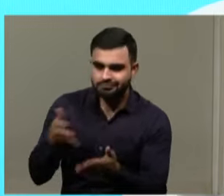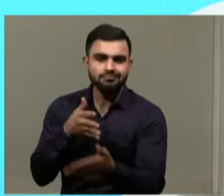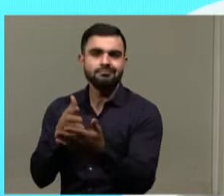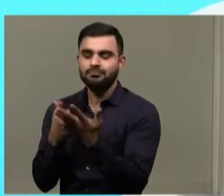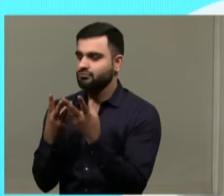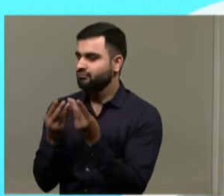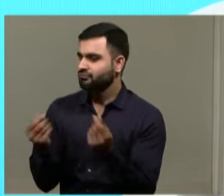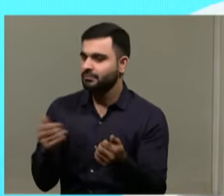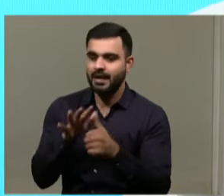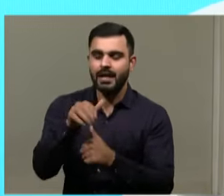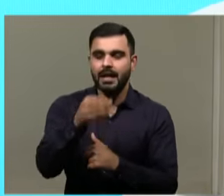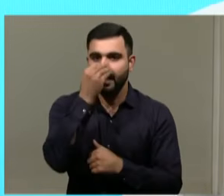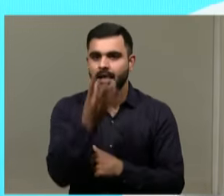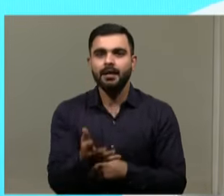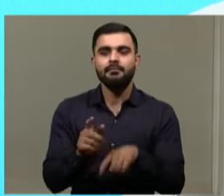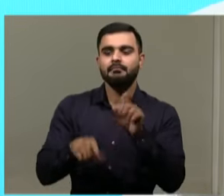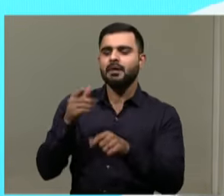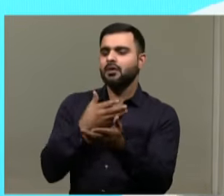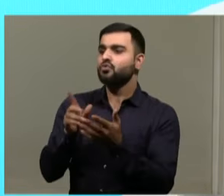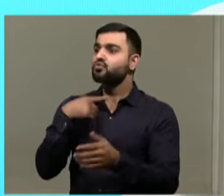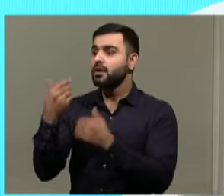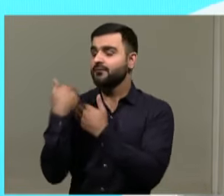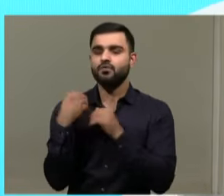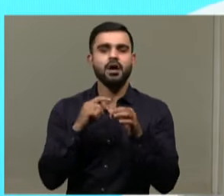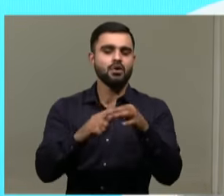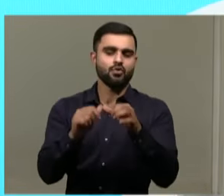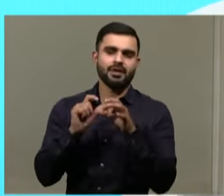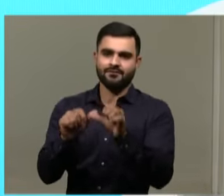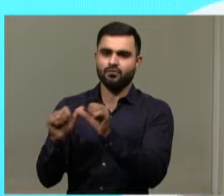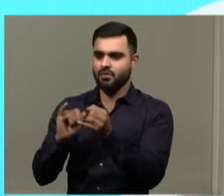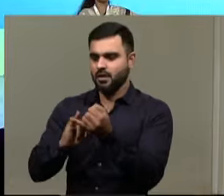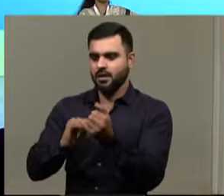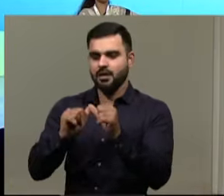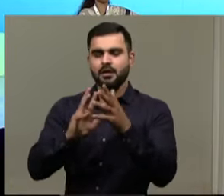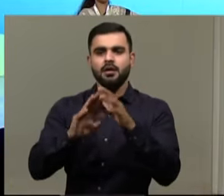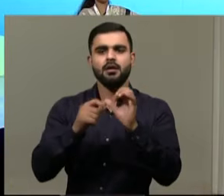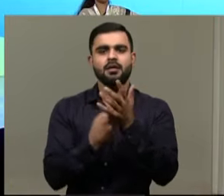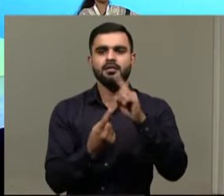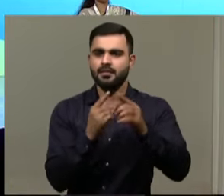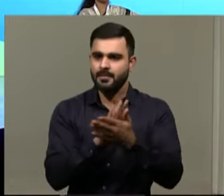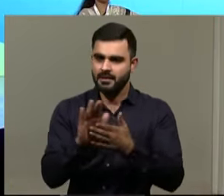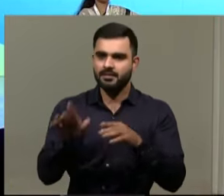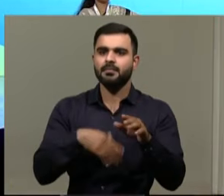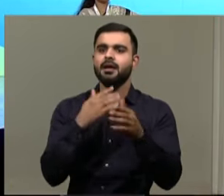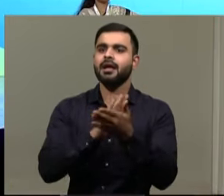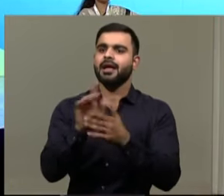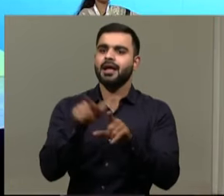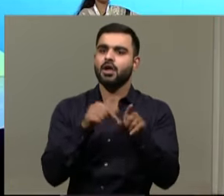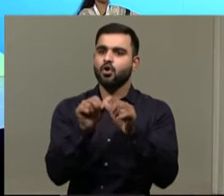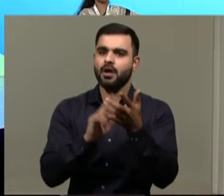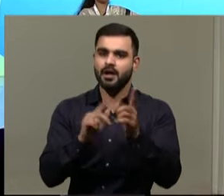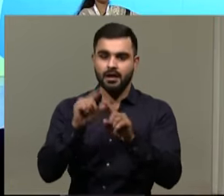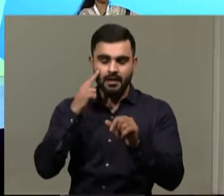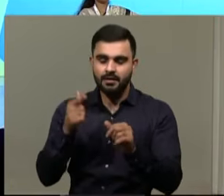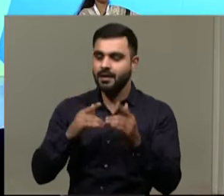who is responsible for their removal? To answer these questions, Samarth by Hyundai is also conducting an annual survey to assess how